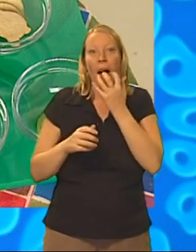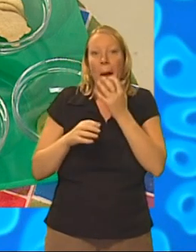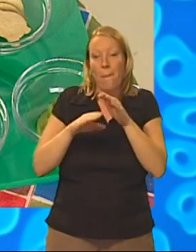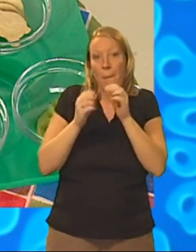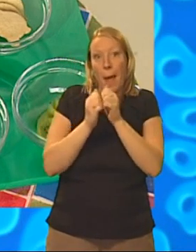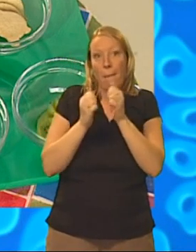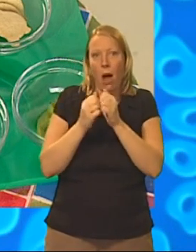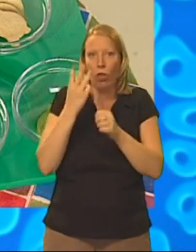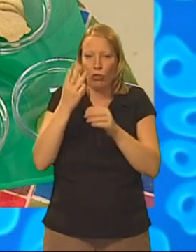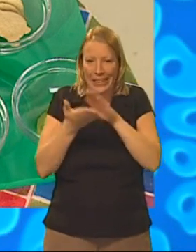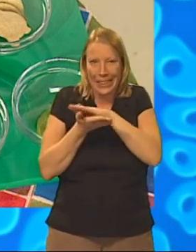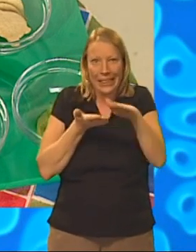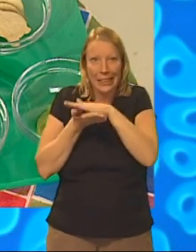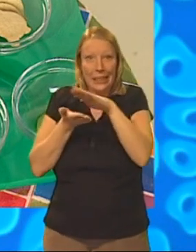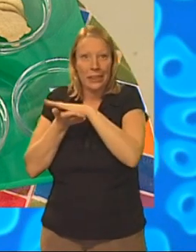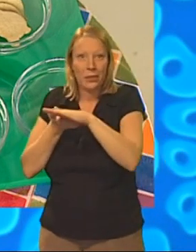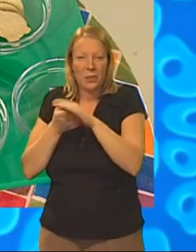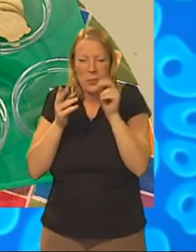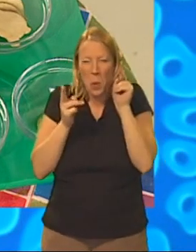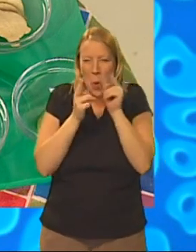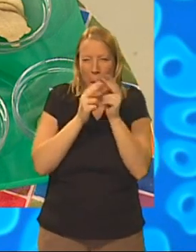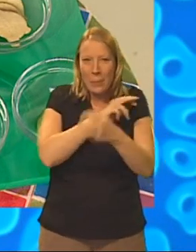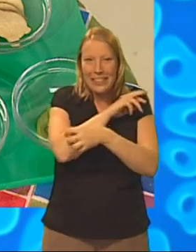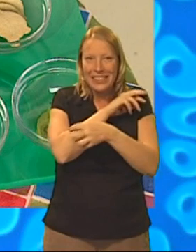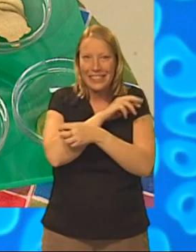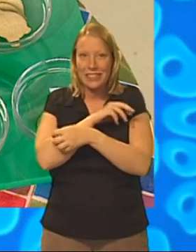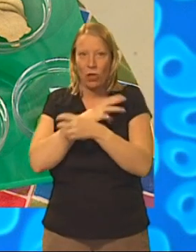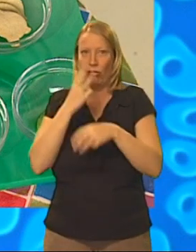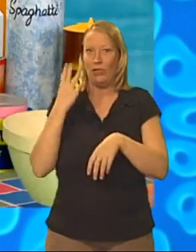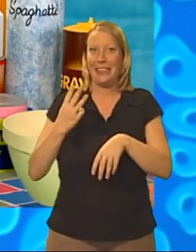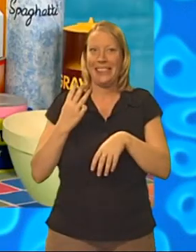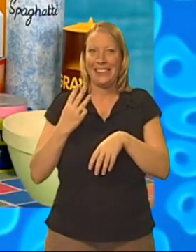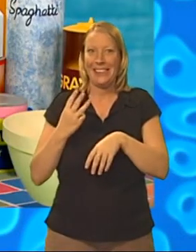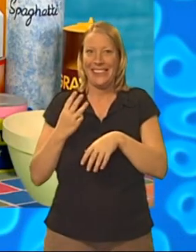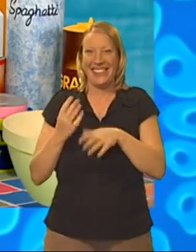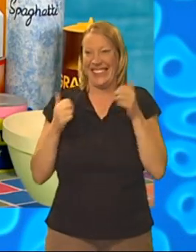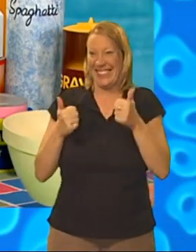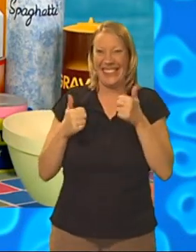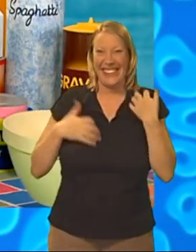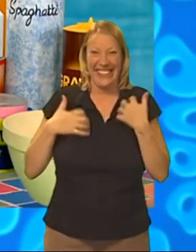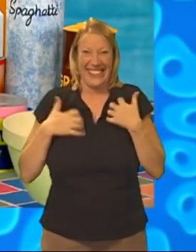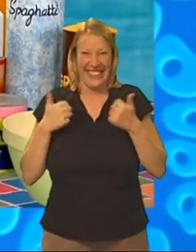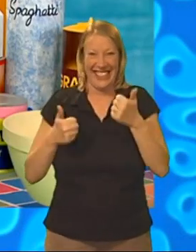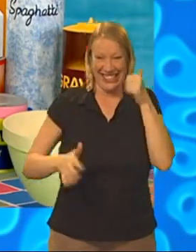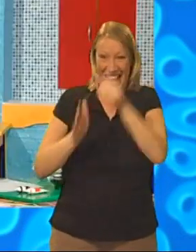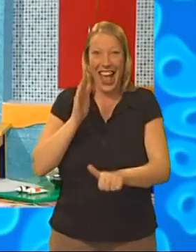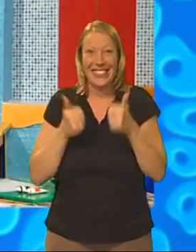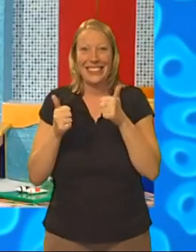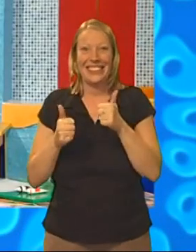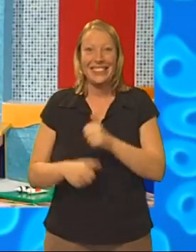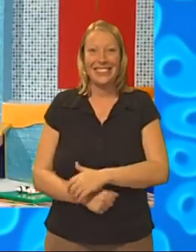Three sheets! And tiny biscuits! Three! Yippee! Let's get started!